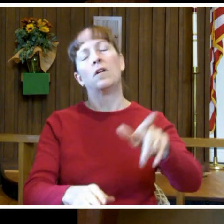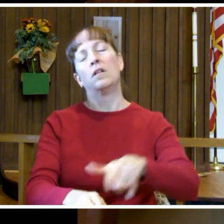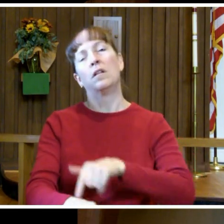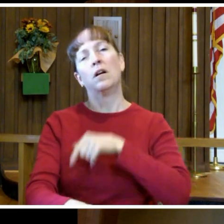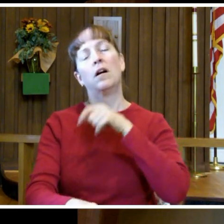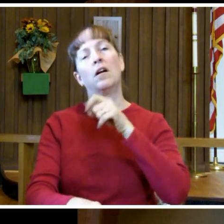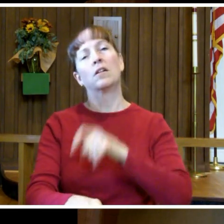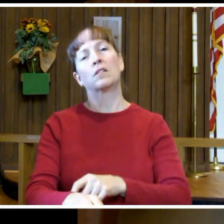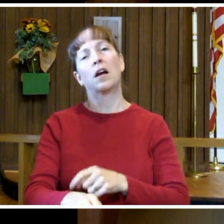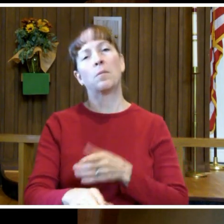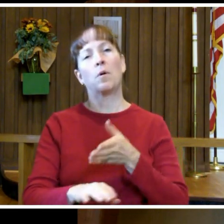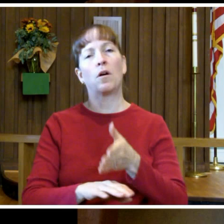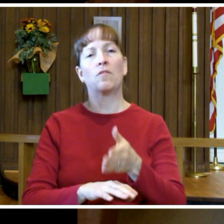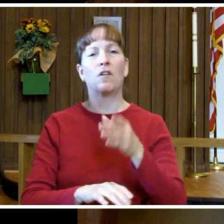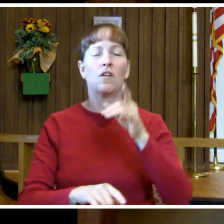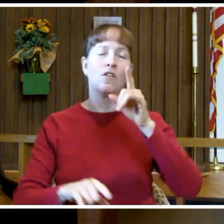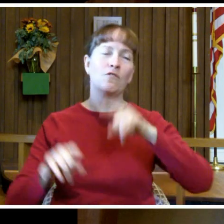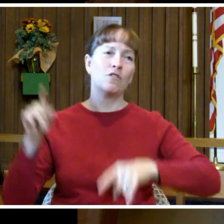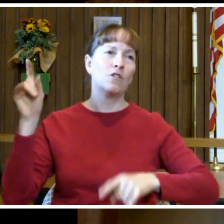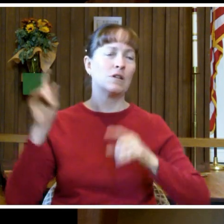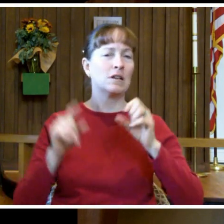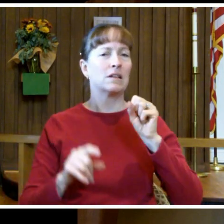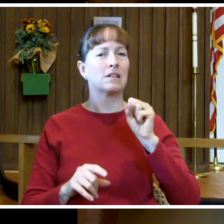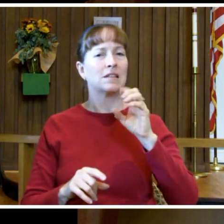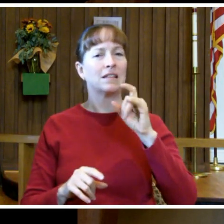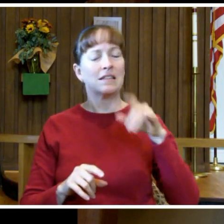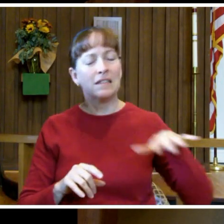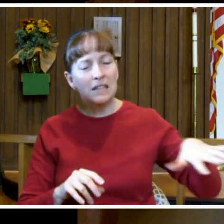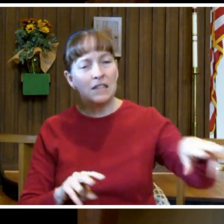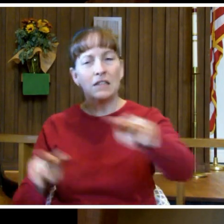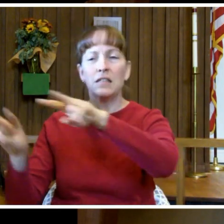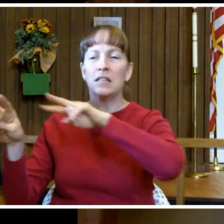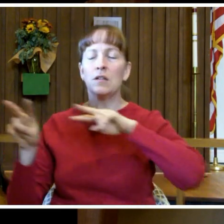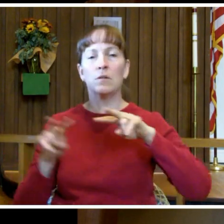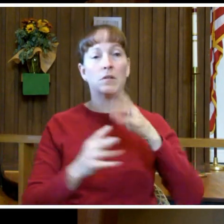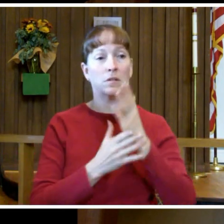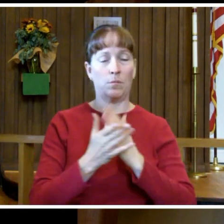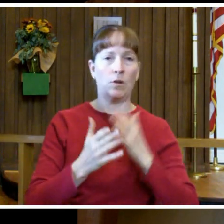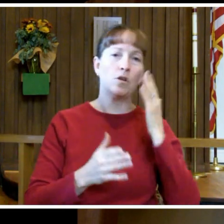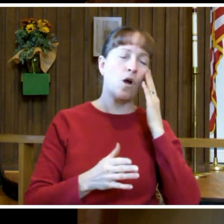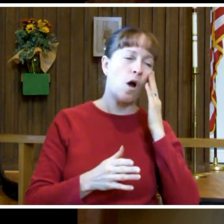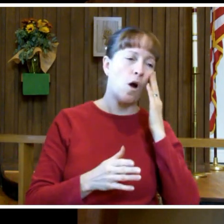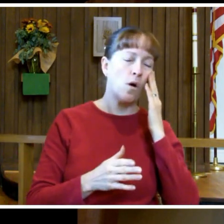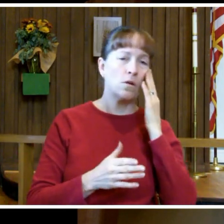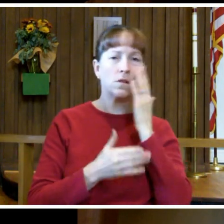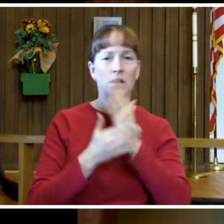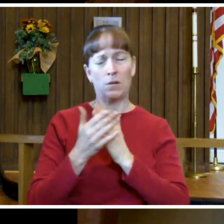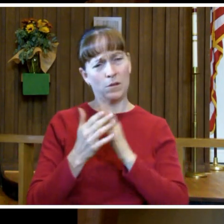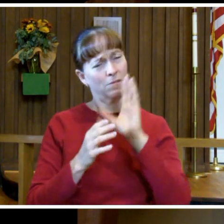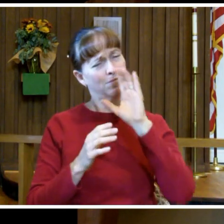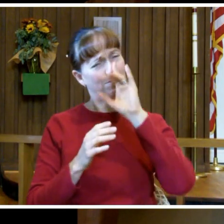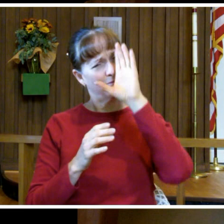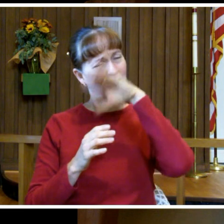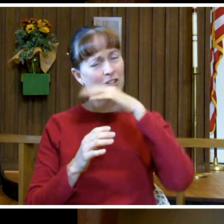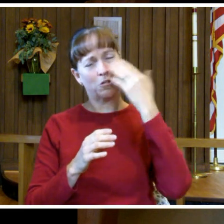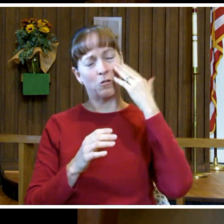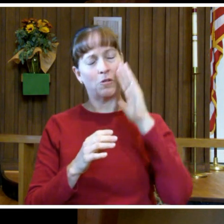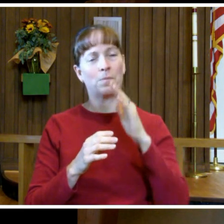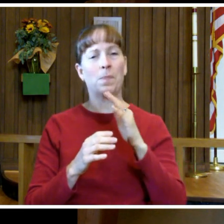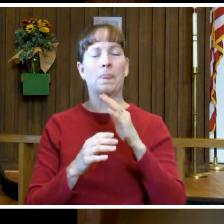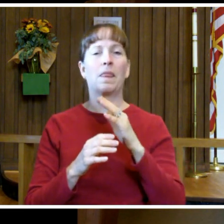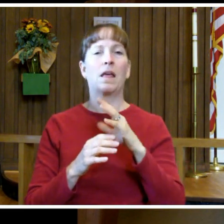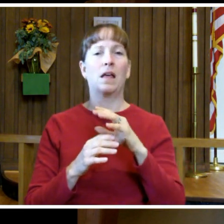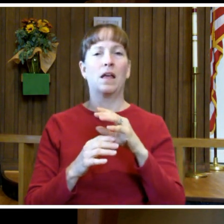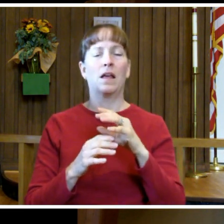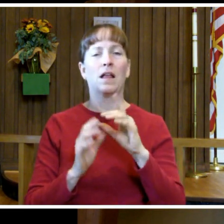across varying scenery, some of the scenery familiar. Some strange. And we